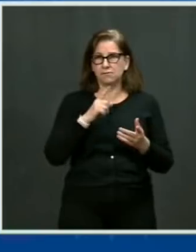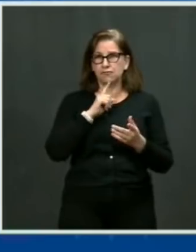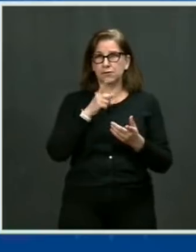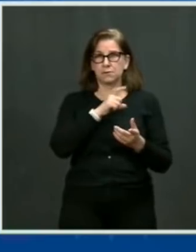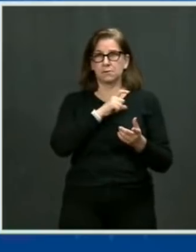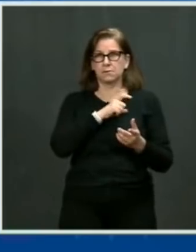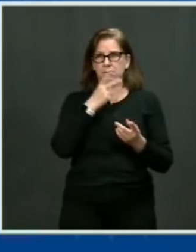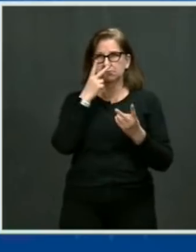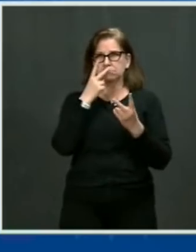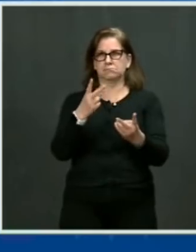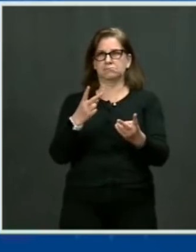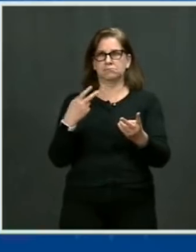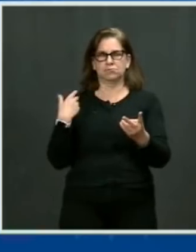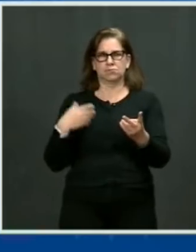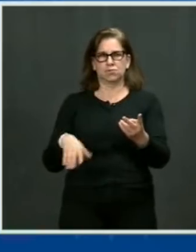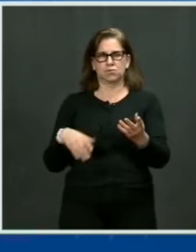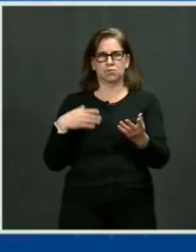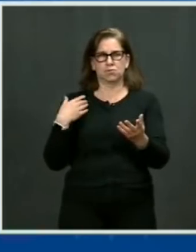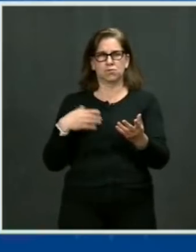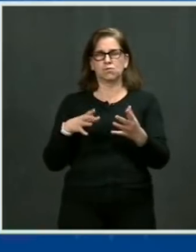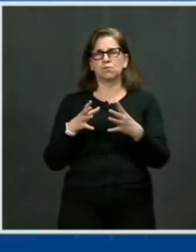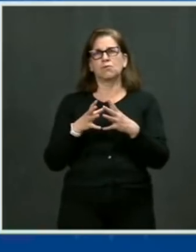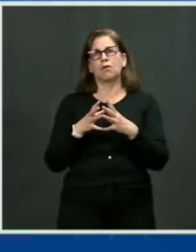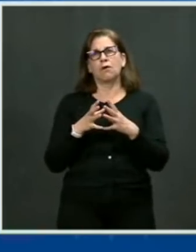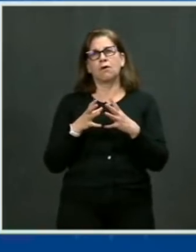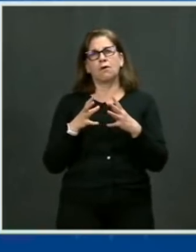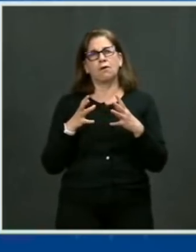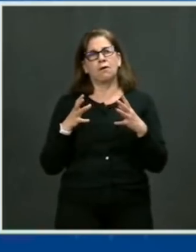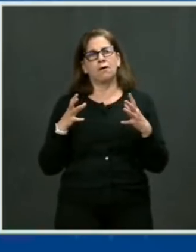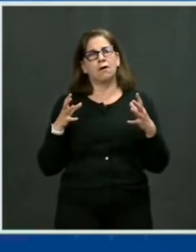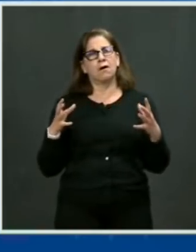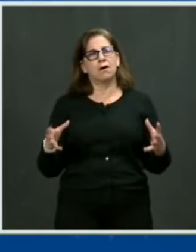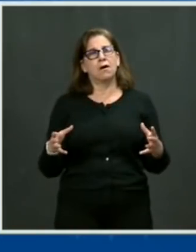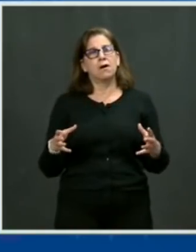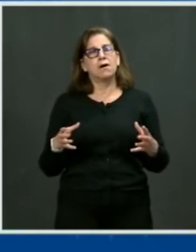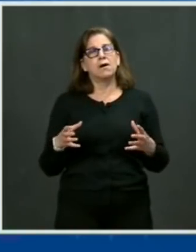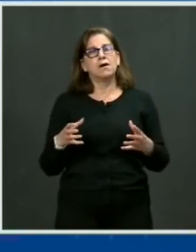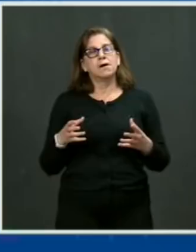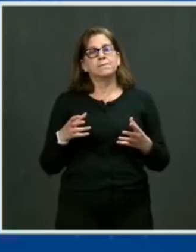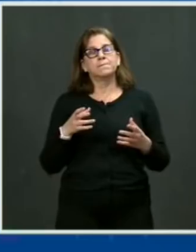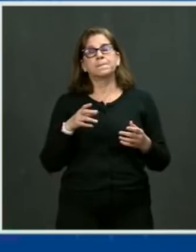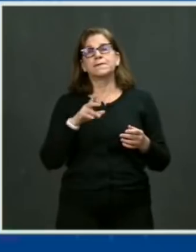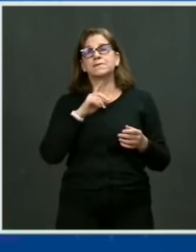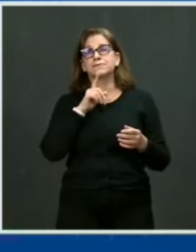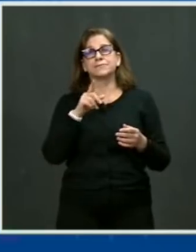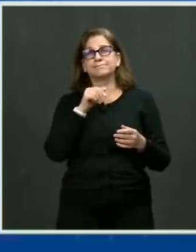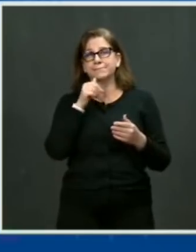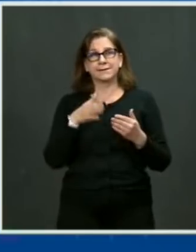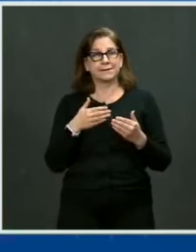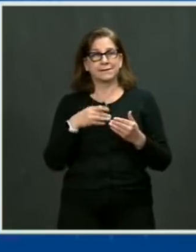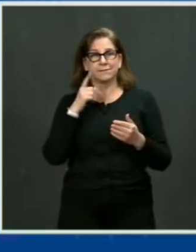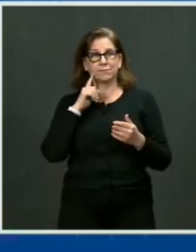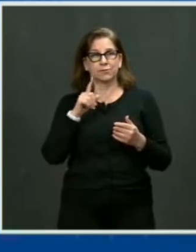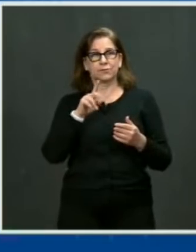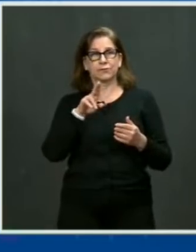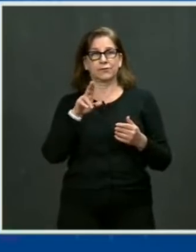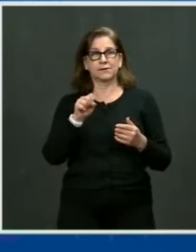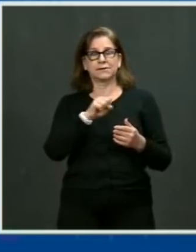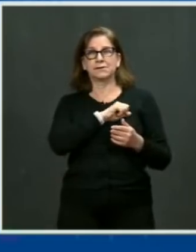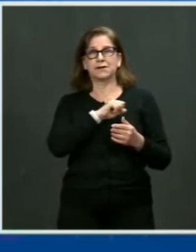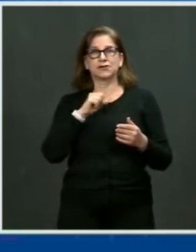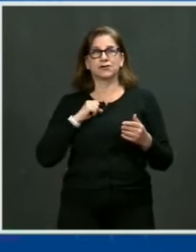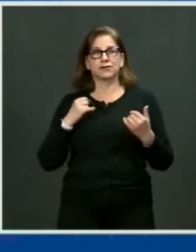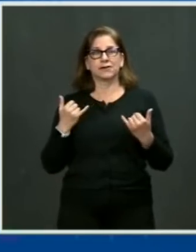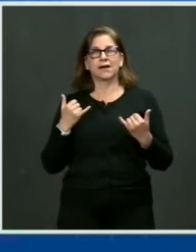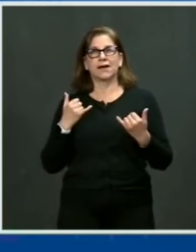We got that done when I was a United States Senator. It wasn't easy. Going up against the gun lobby. But it saved lives. And we